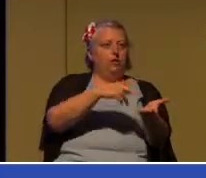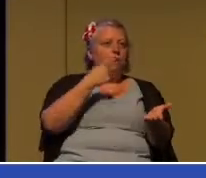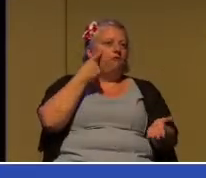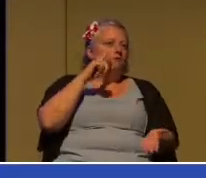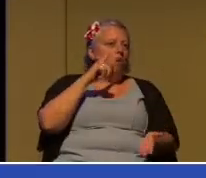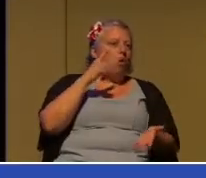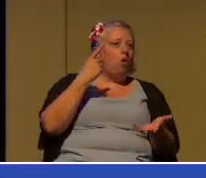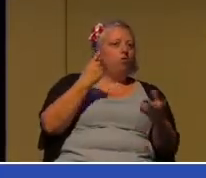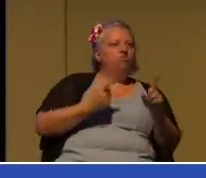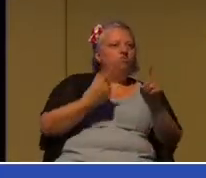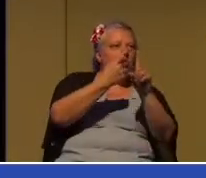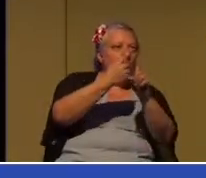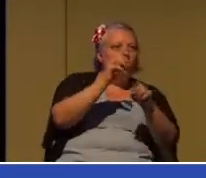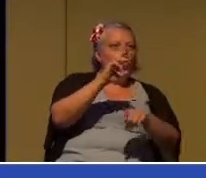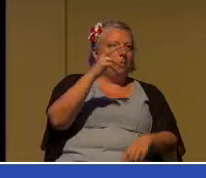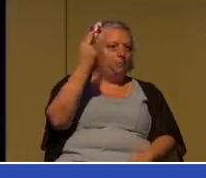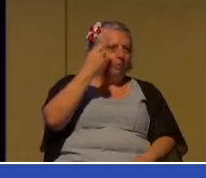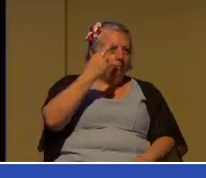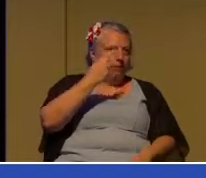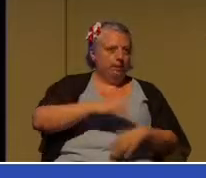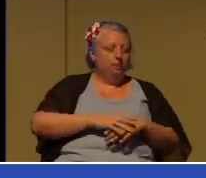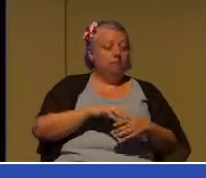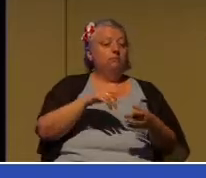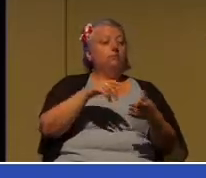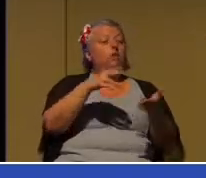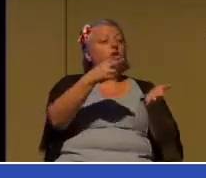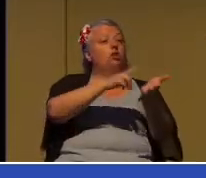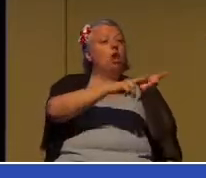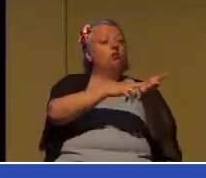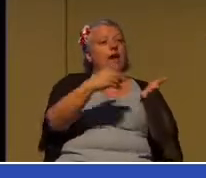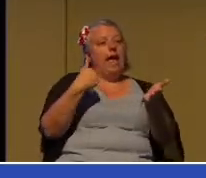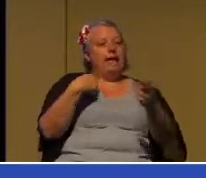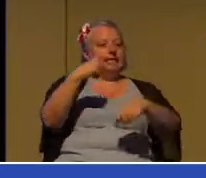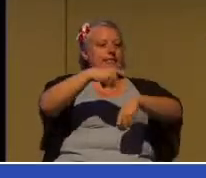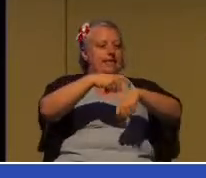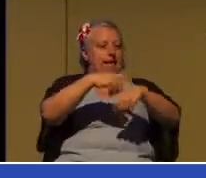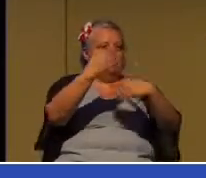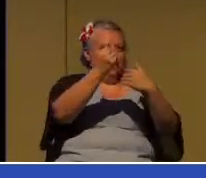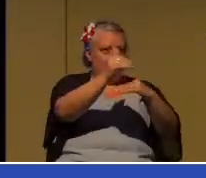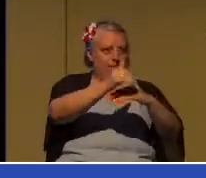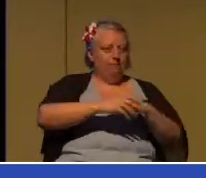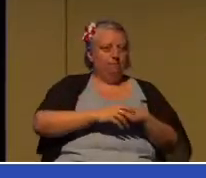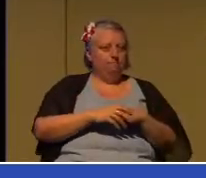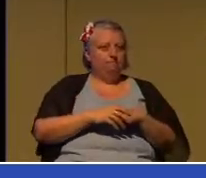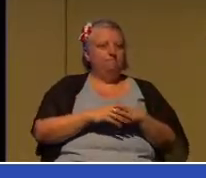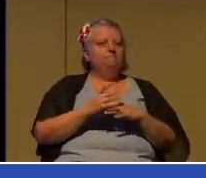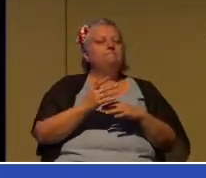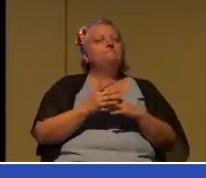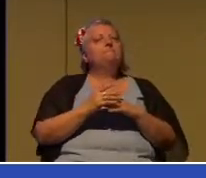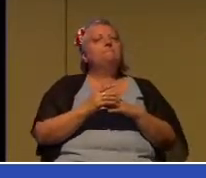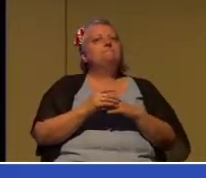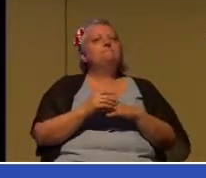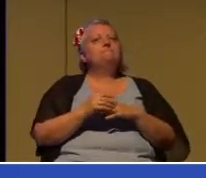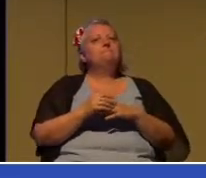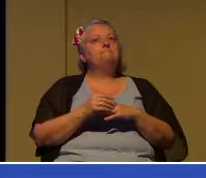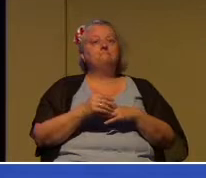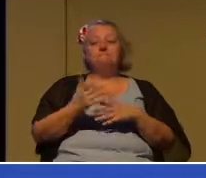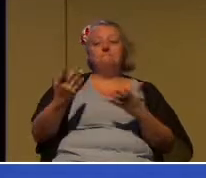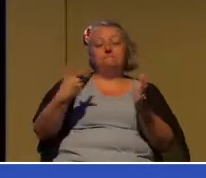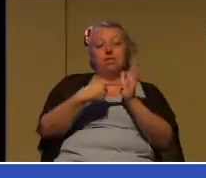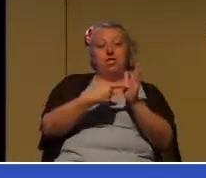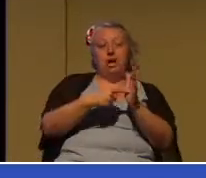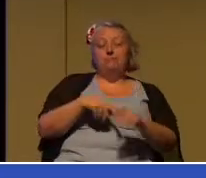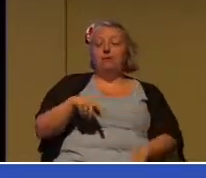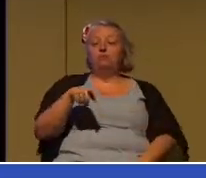-bound. It's typically focused on a specific goal. My factory has a contract with you